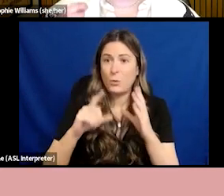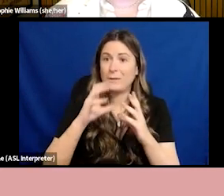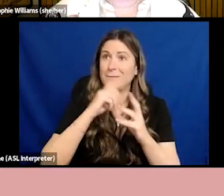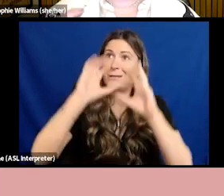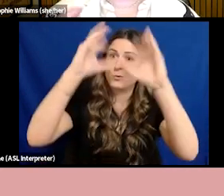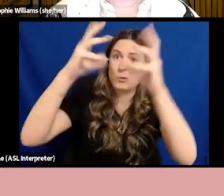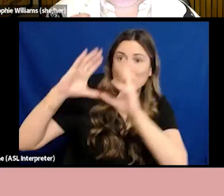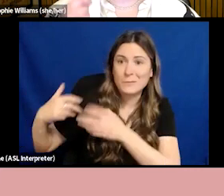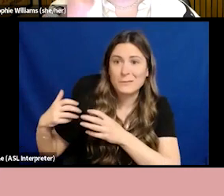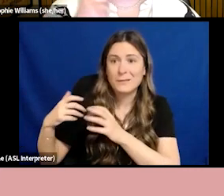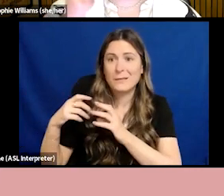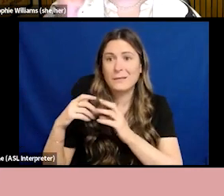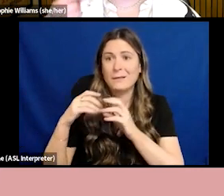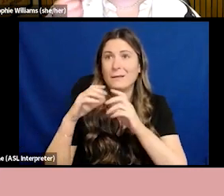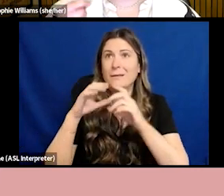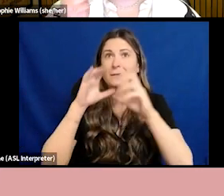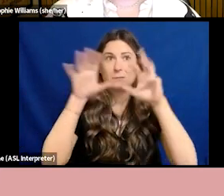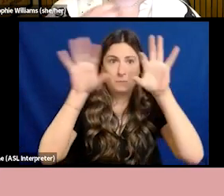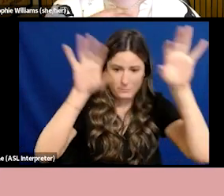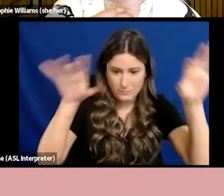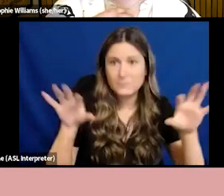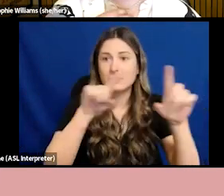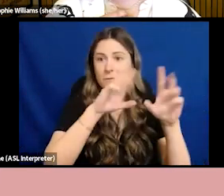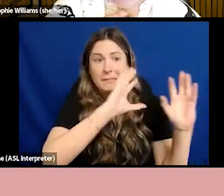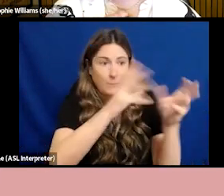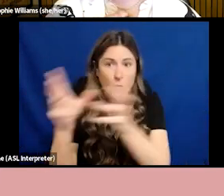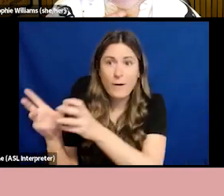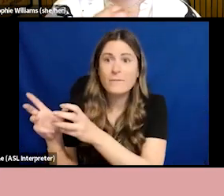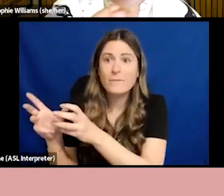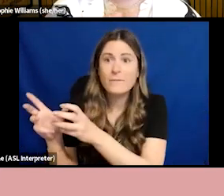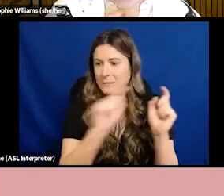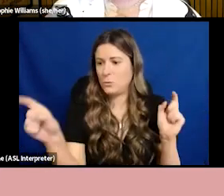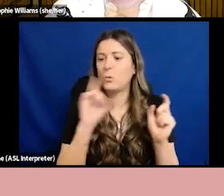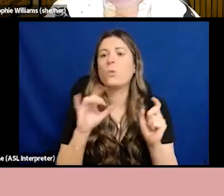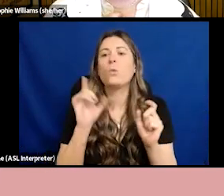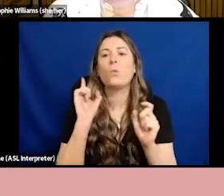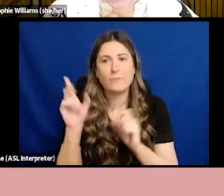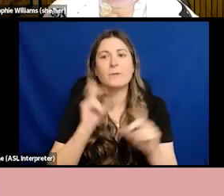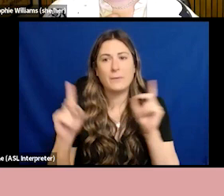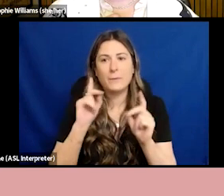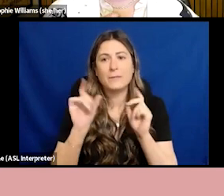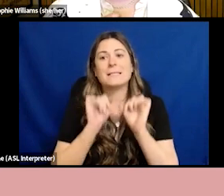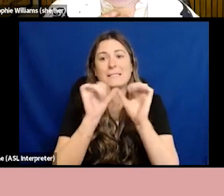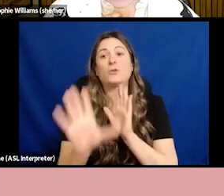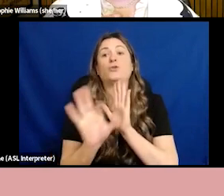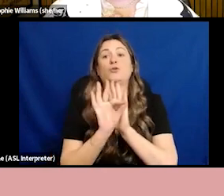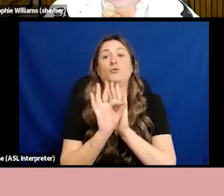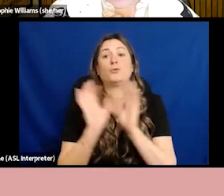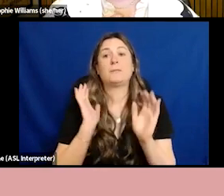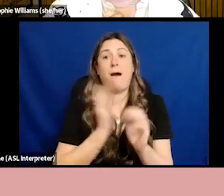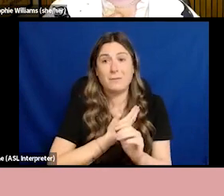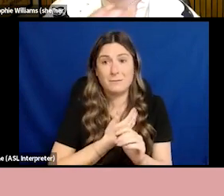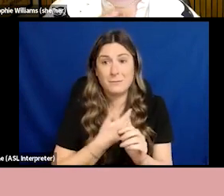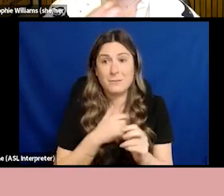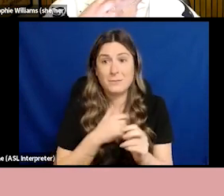and say is important because we need people to continue to want to choose us. We need people to continue to want to choose our businesses.